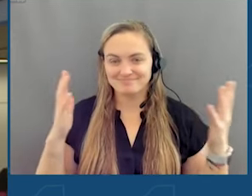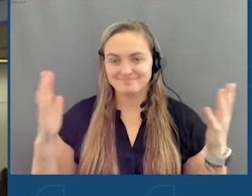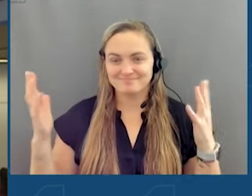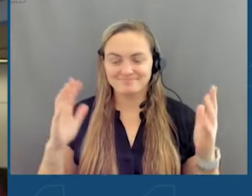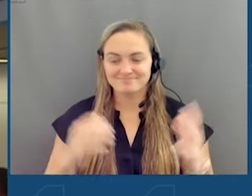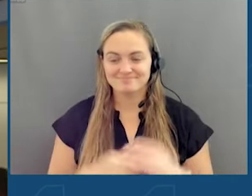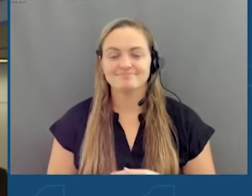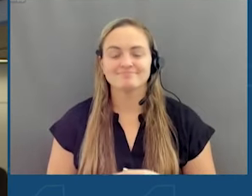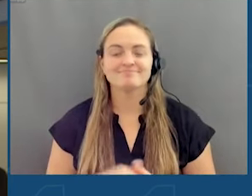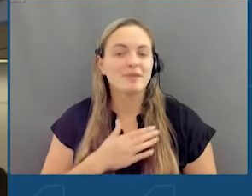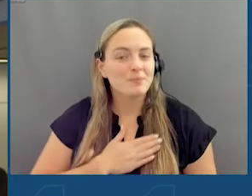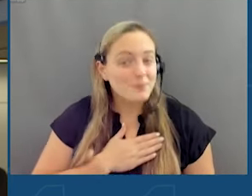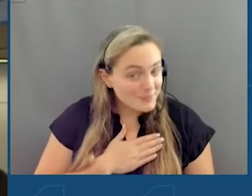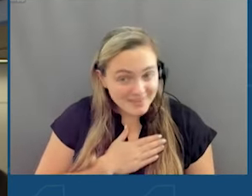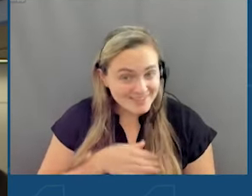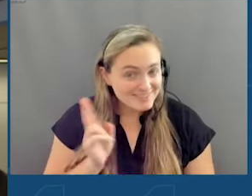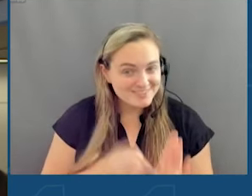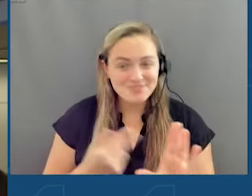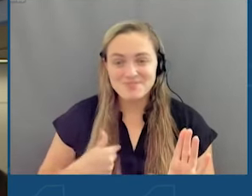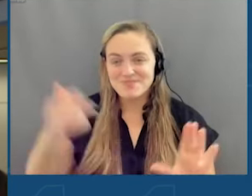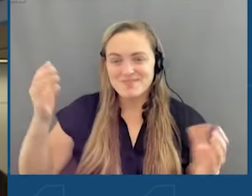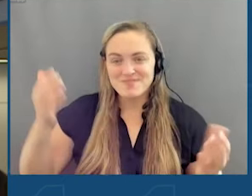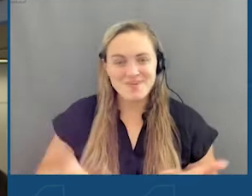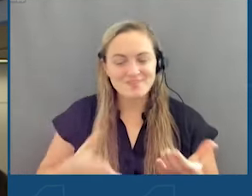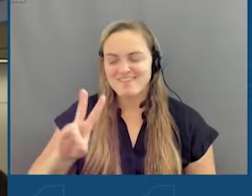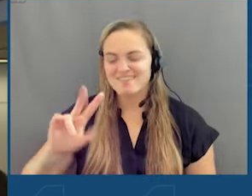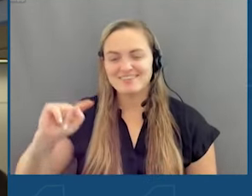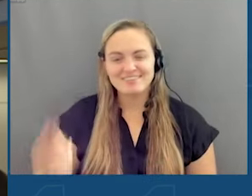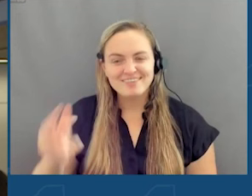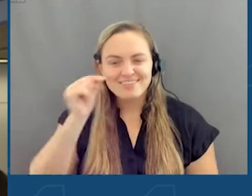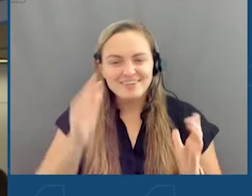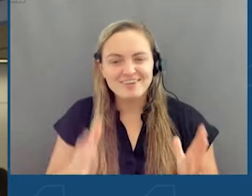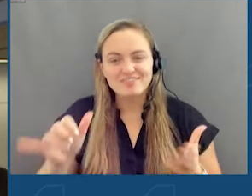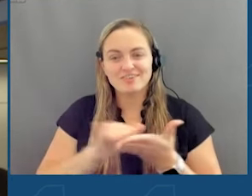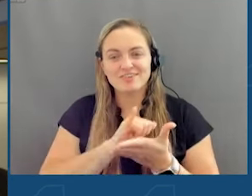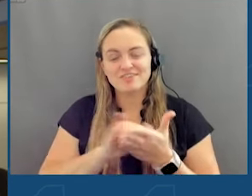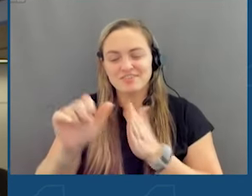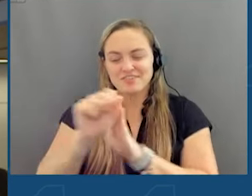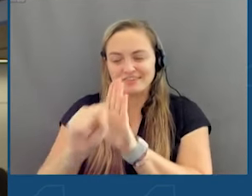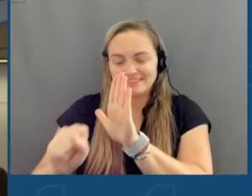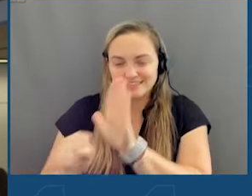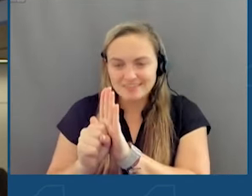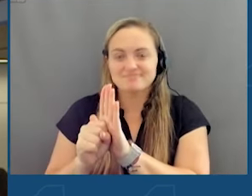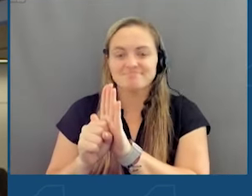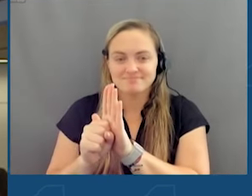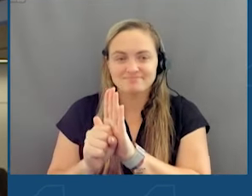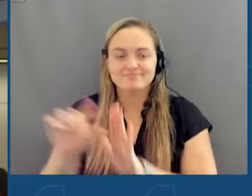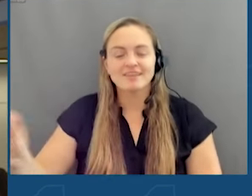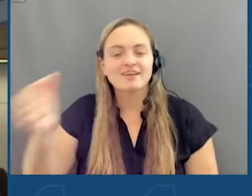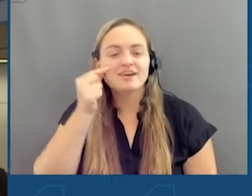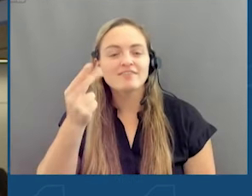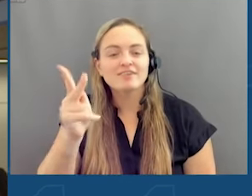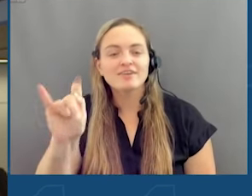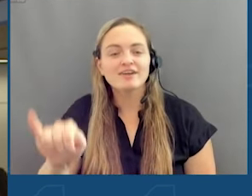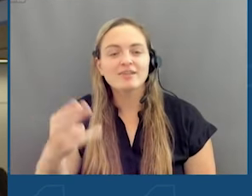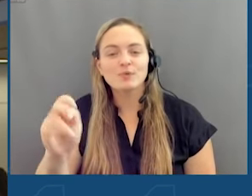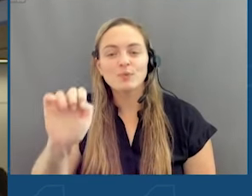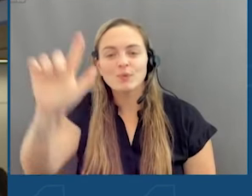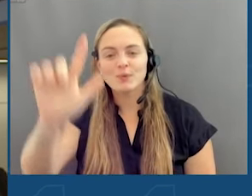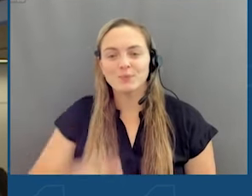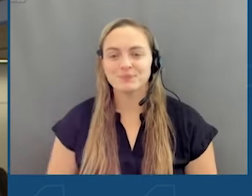And please join me in welcoming the 57th Governor of the great State of New York, Governor Kathy Hochul.